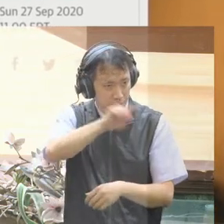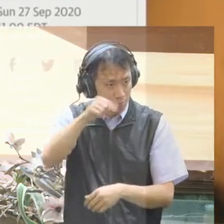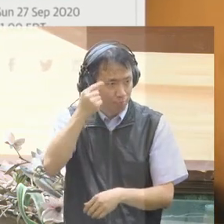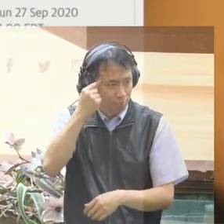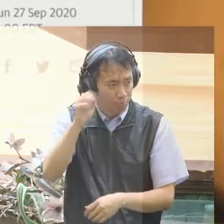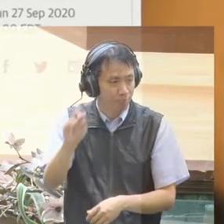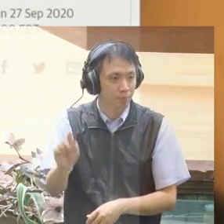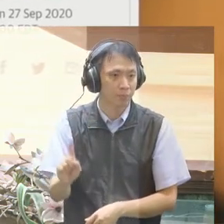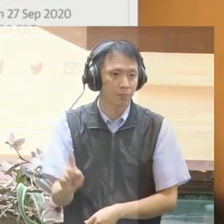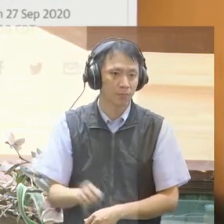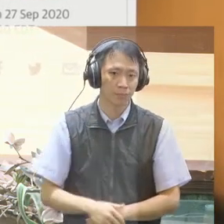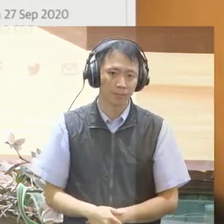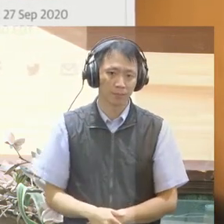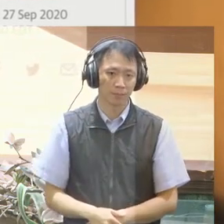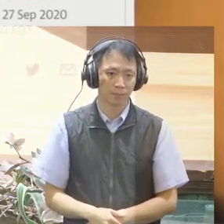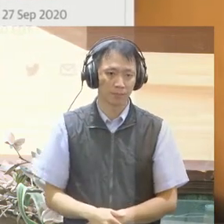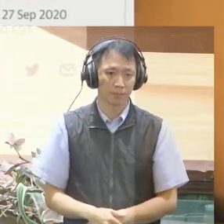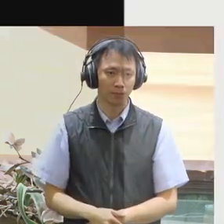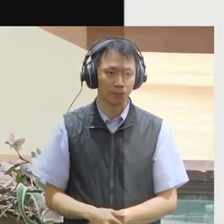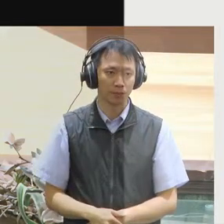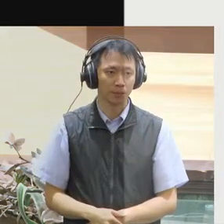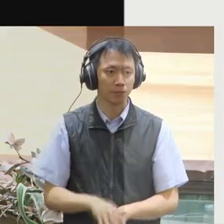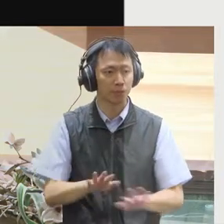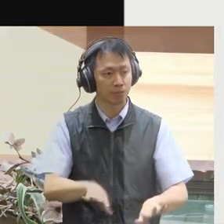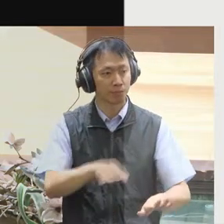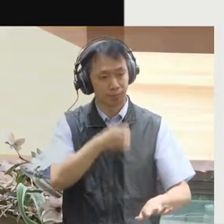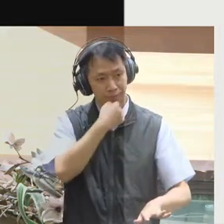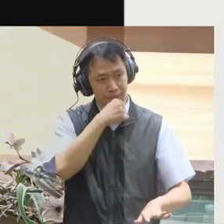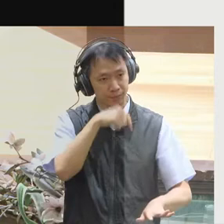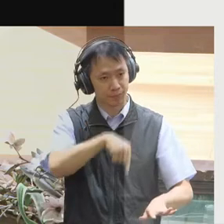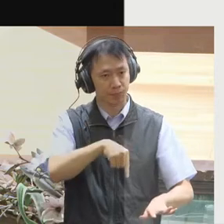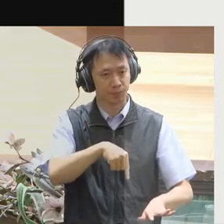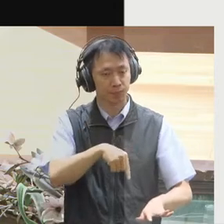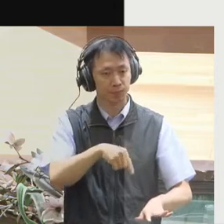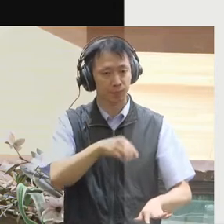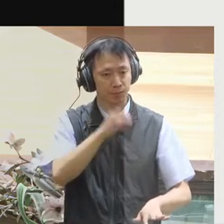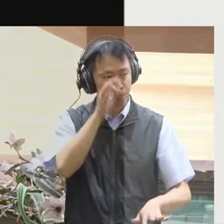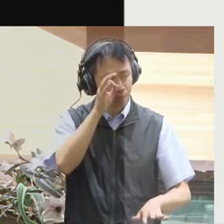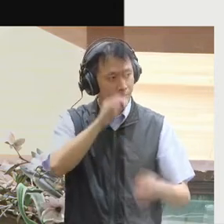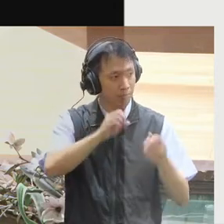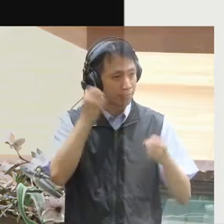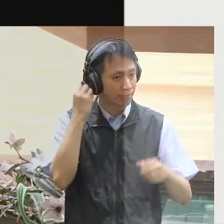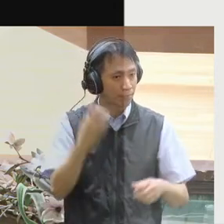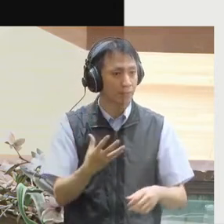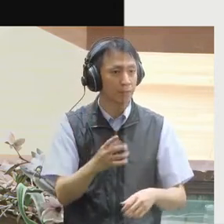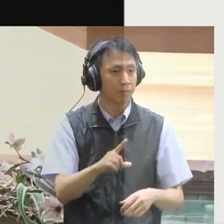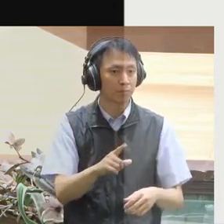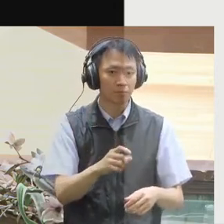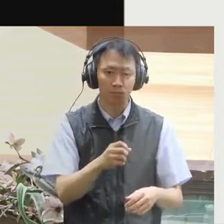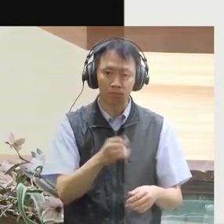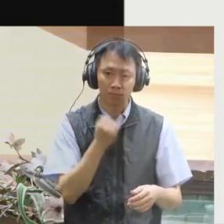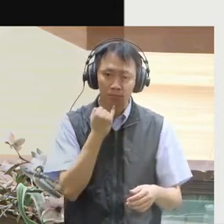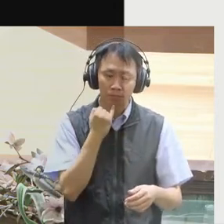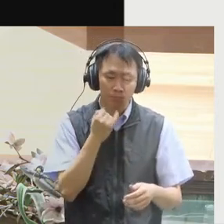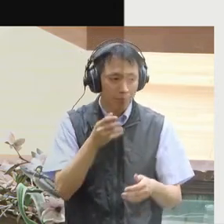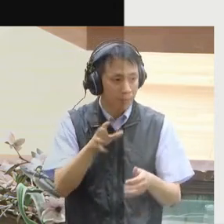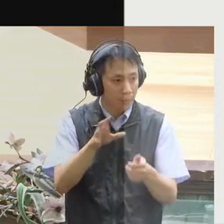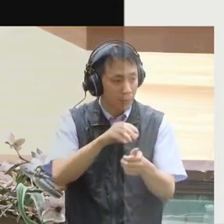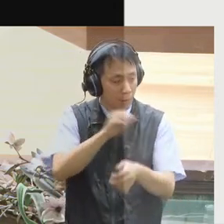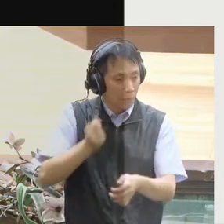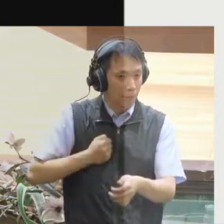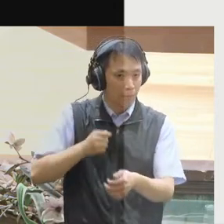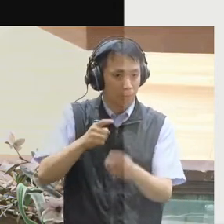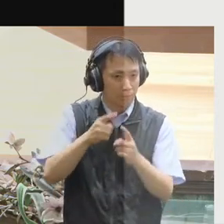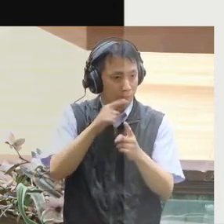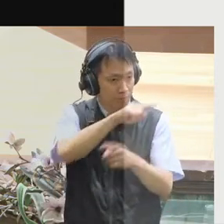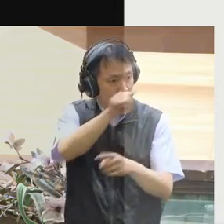taking one issue at a time. V-Taiwan demonstrated both that there are better ways to listen to and represent groups in conflict,